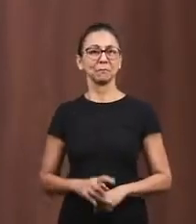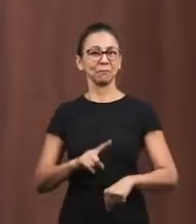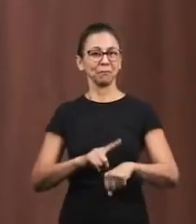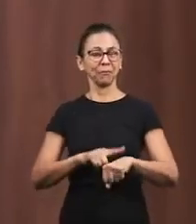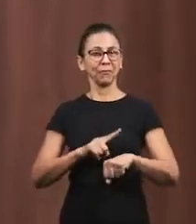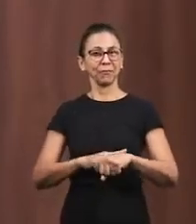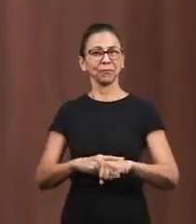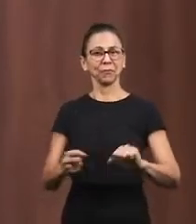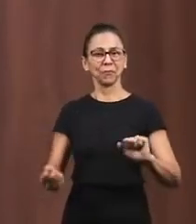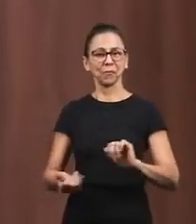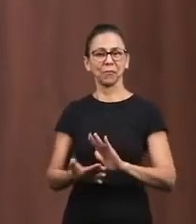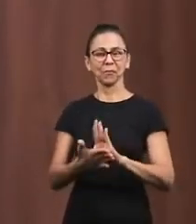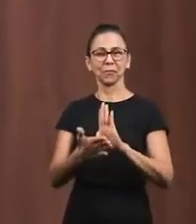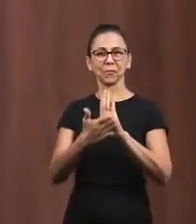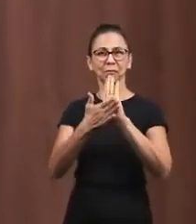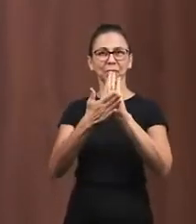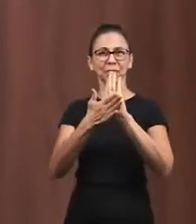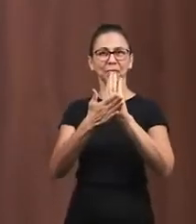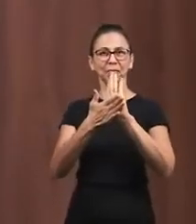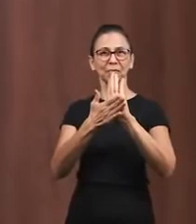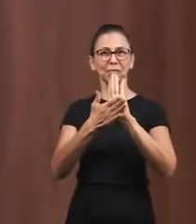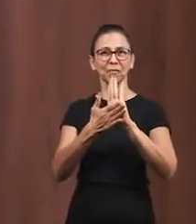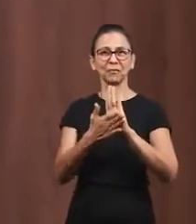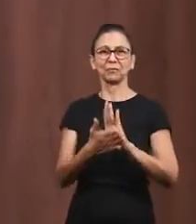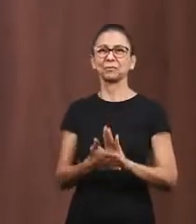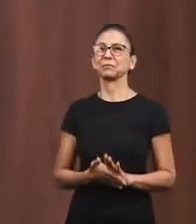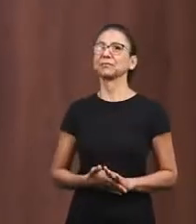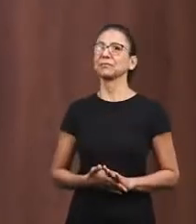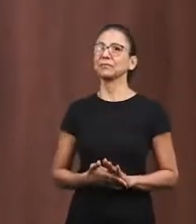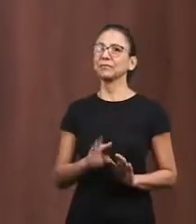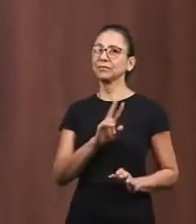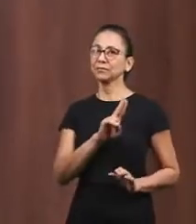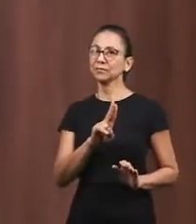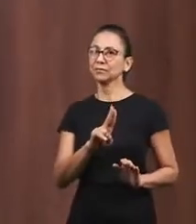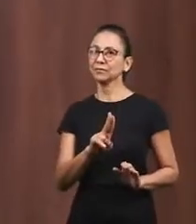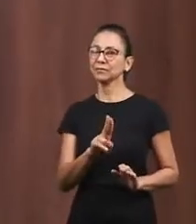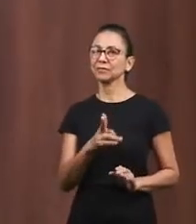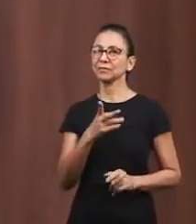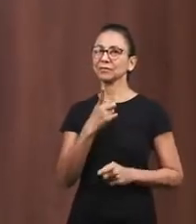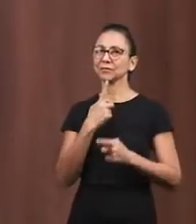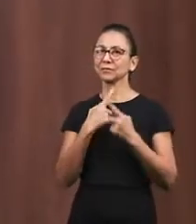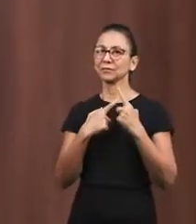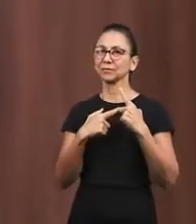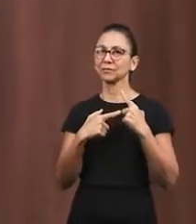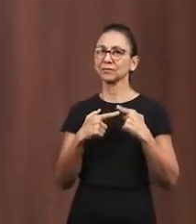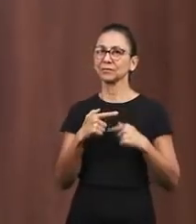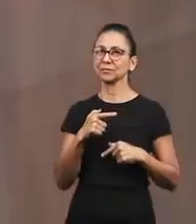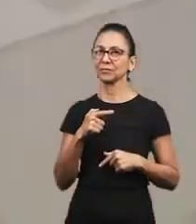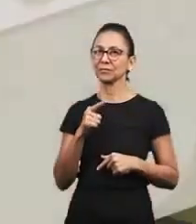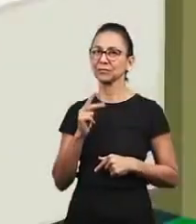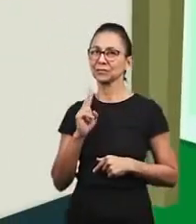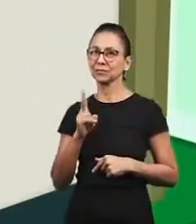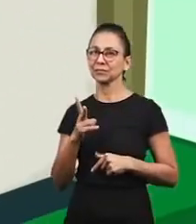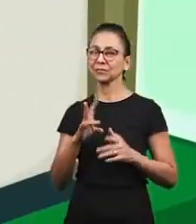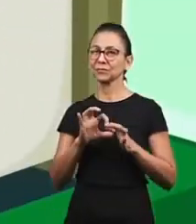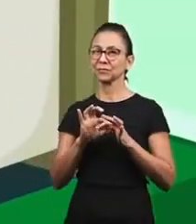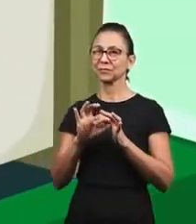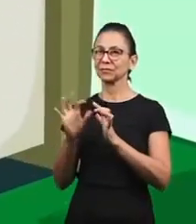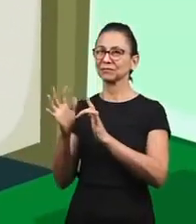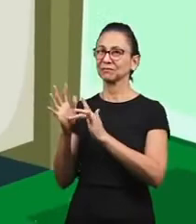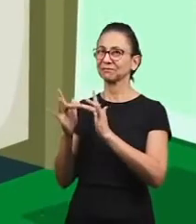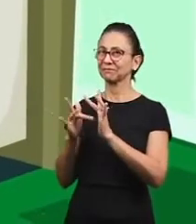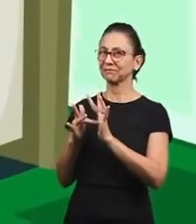Now we're going to worship our God with a song that says I want to always walk with the Lord Jesus.